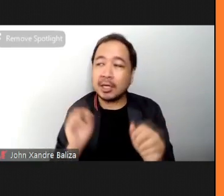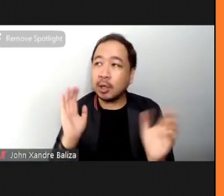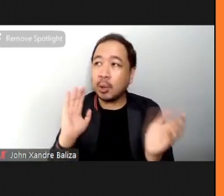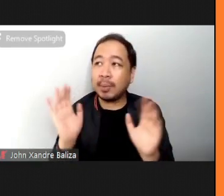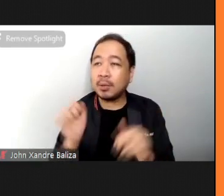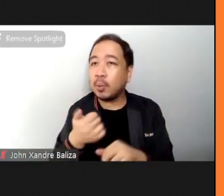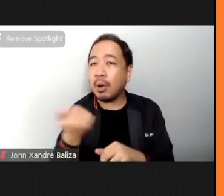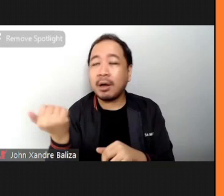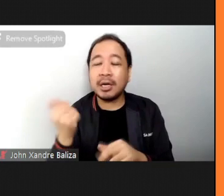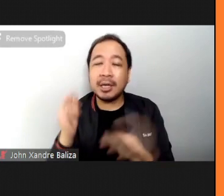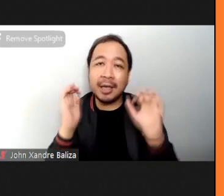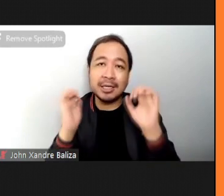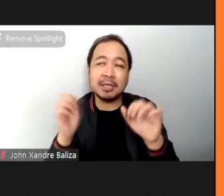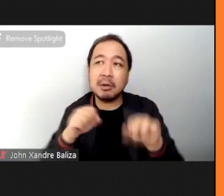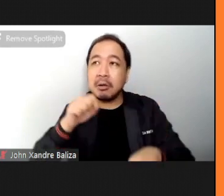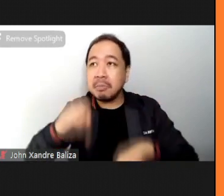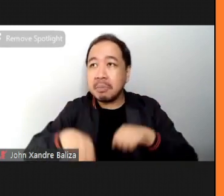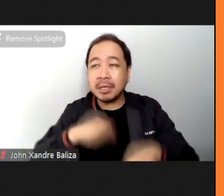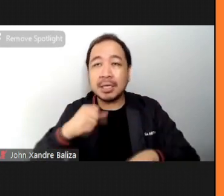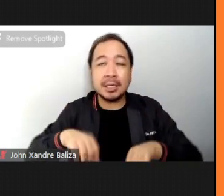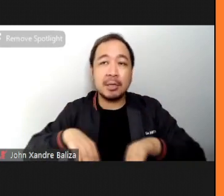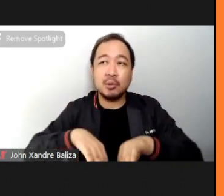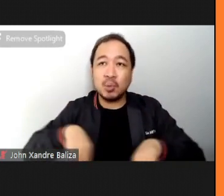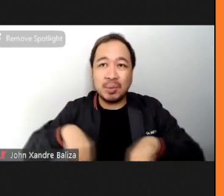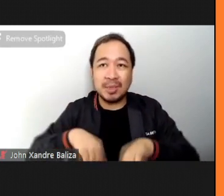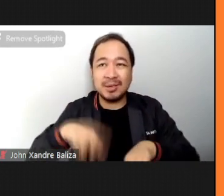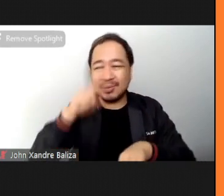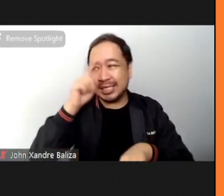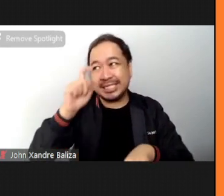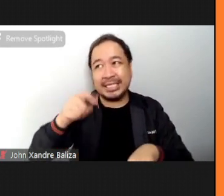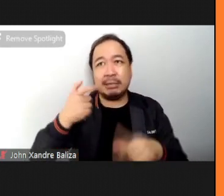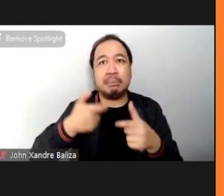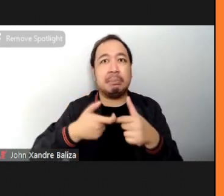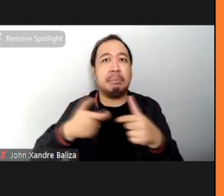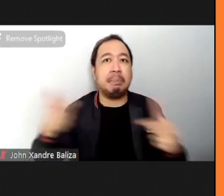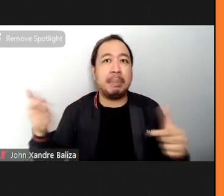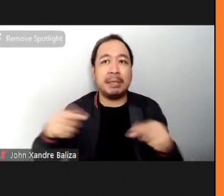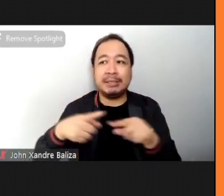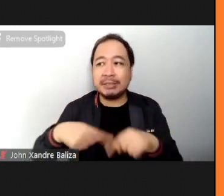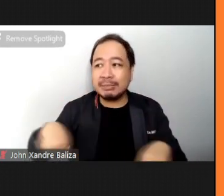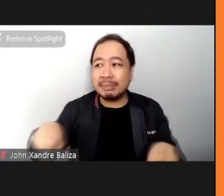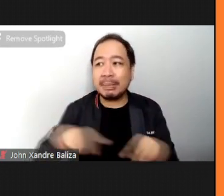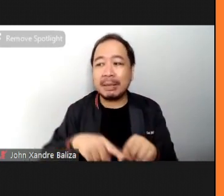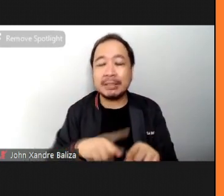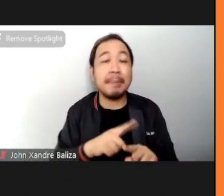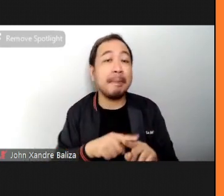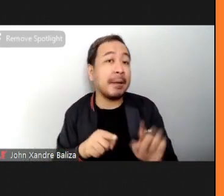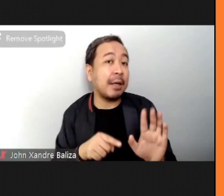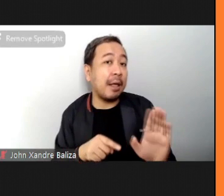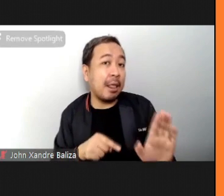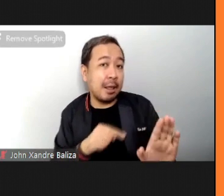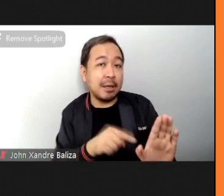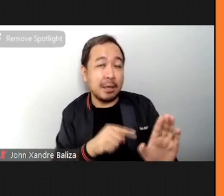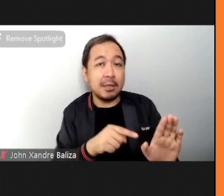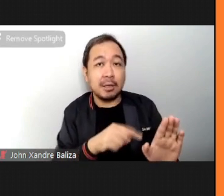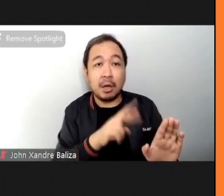biking or swimming because you only need some space and a rope to perform the activity you can even practice it right in your bedroom